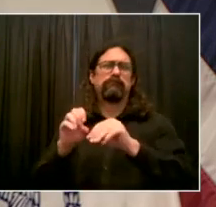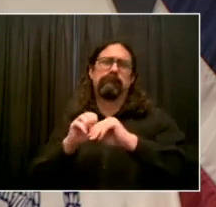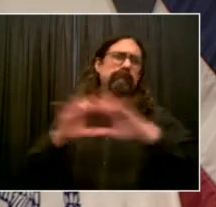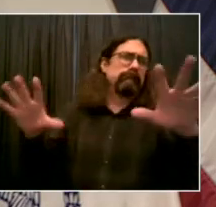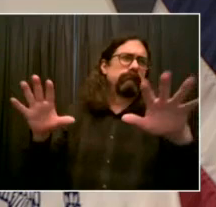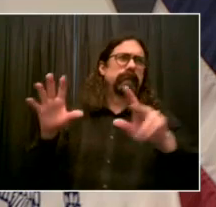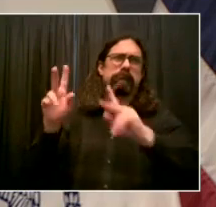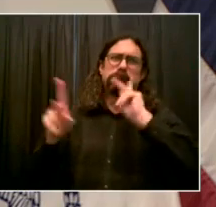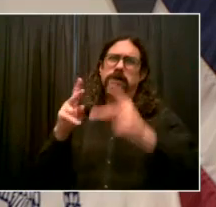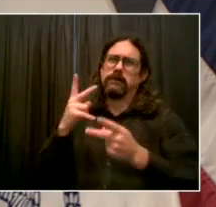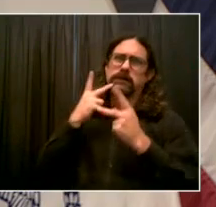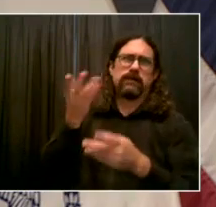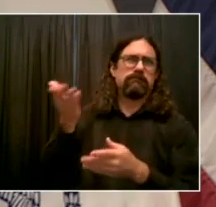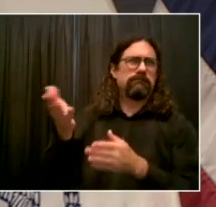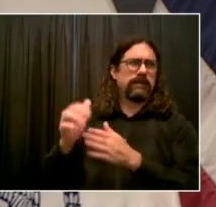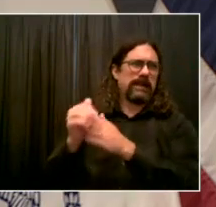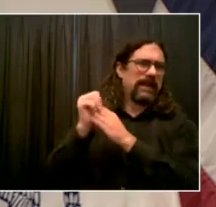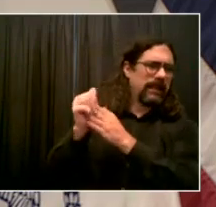El Sader.